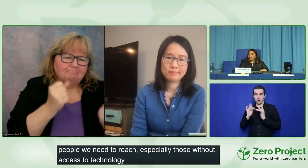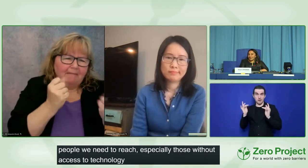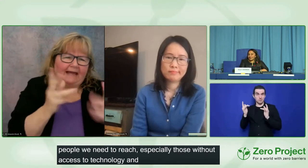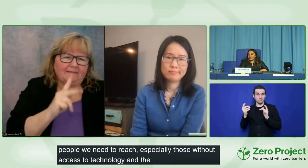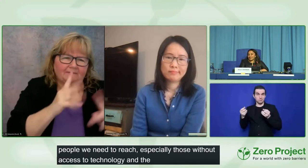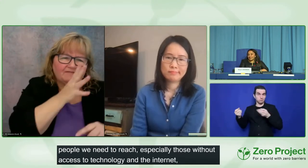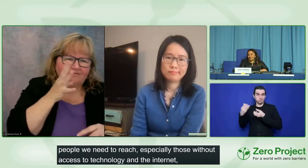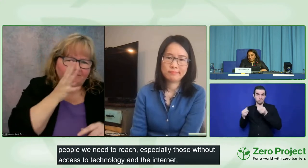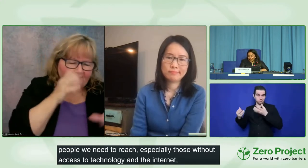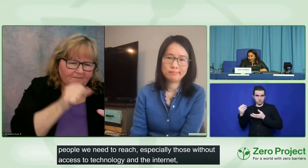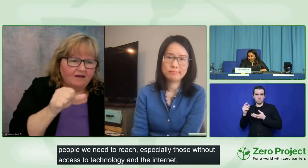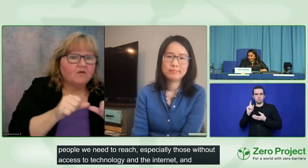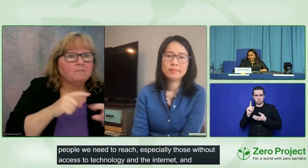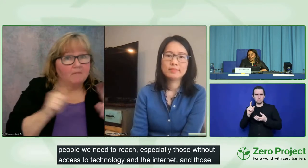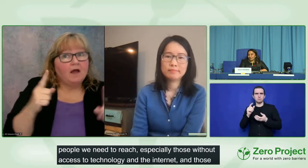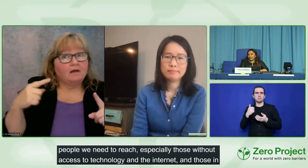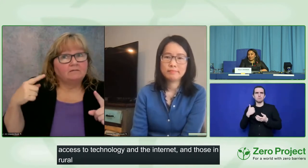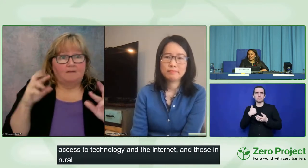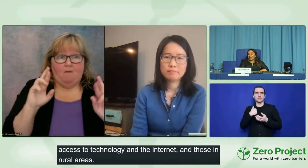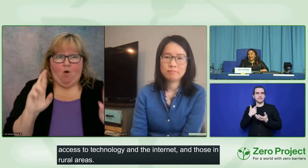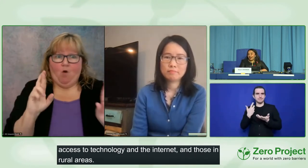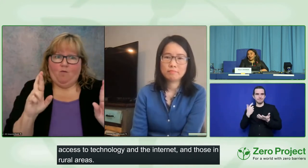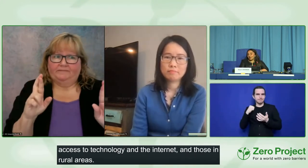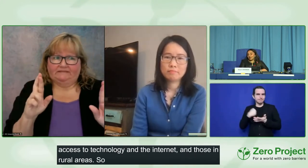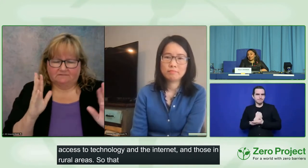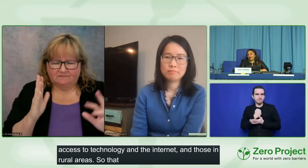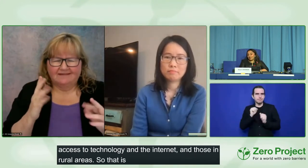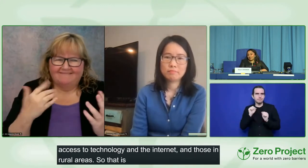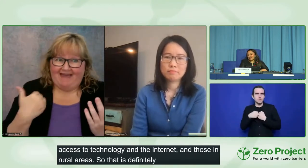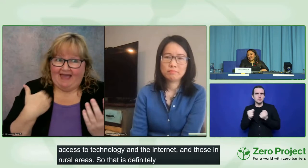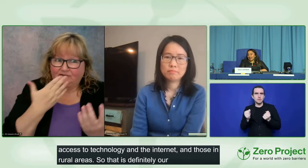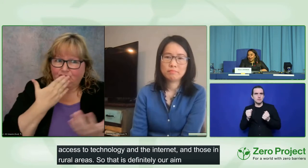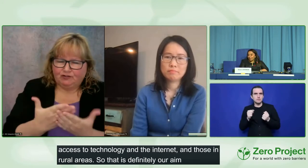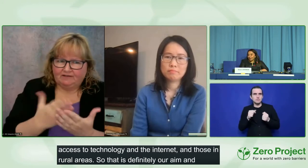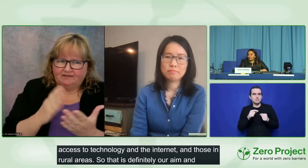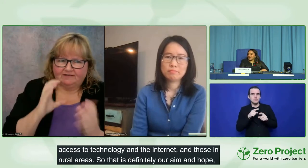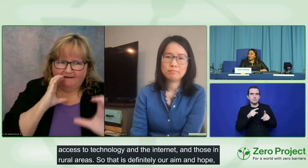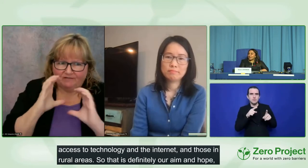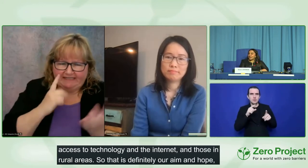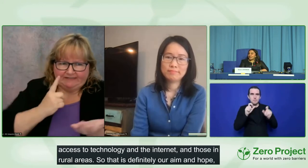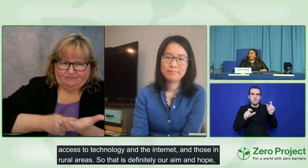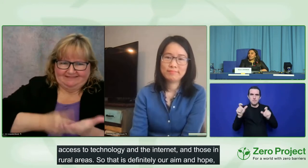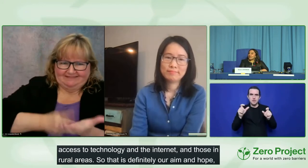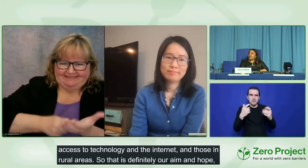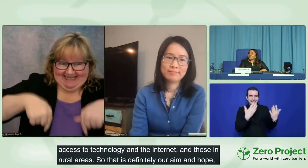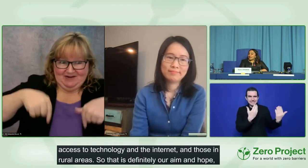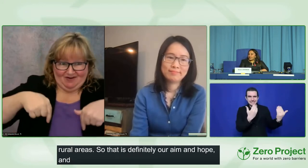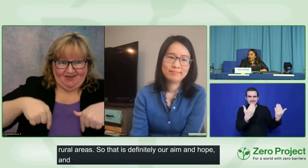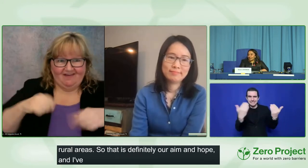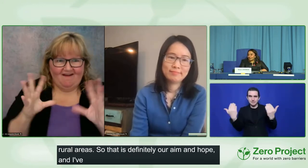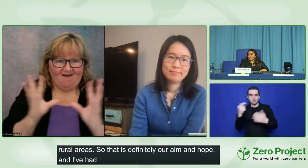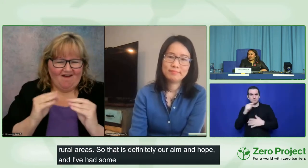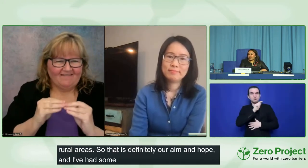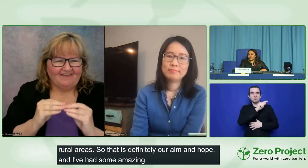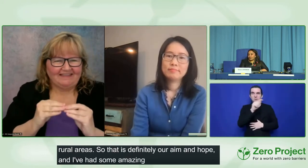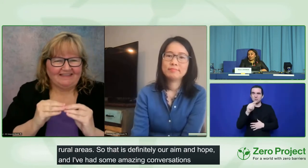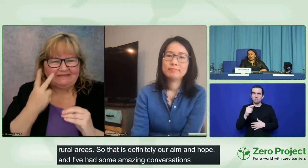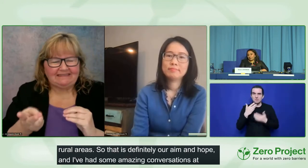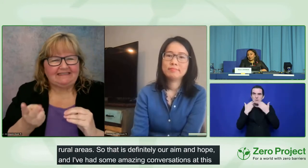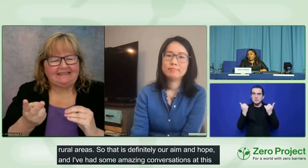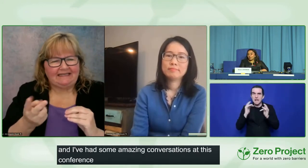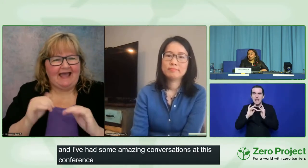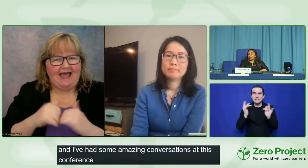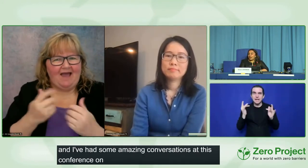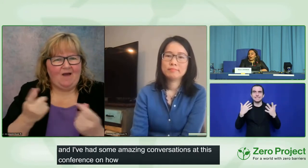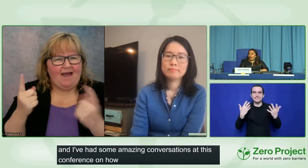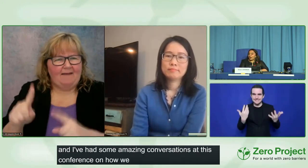amazing conversations at this conference on how we can perhaps make that happen. There are really unique challenges in reaching